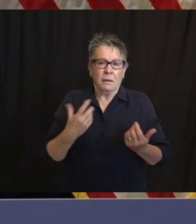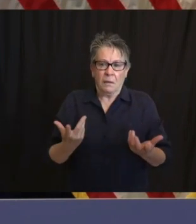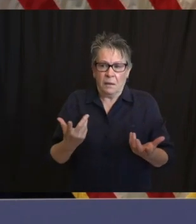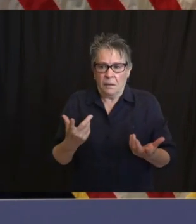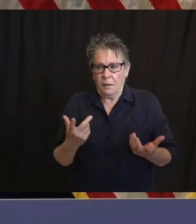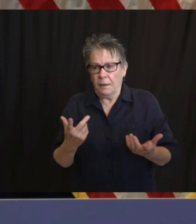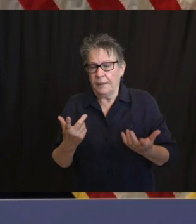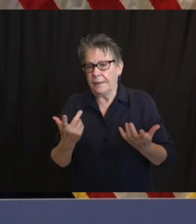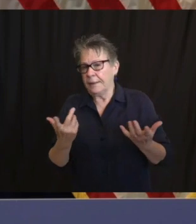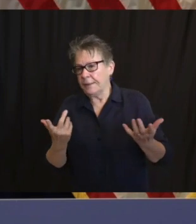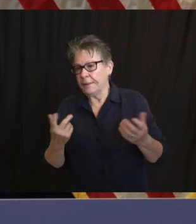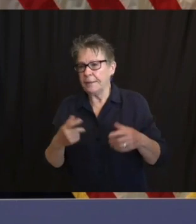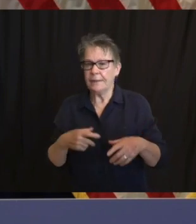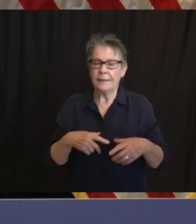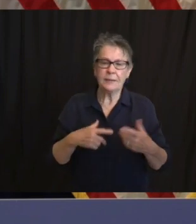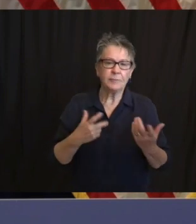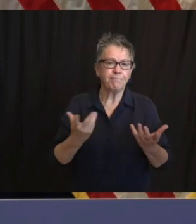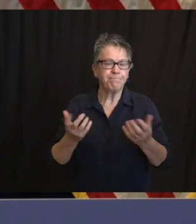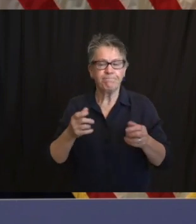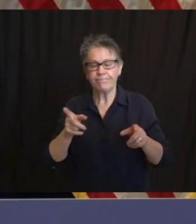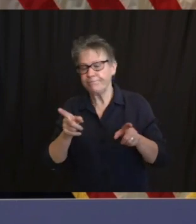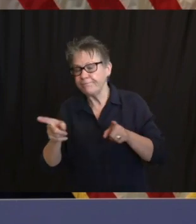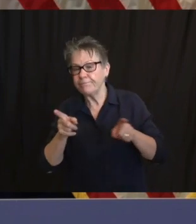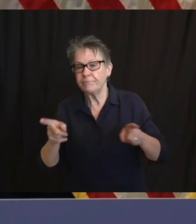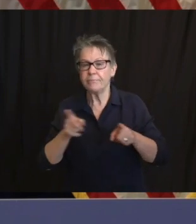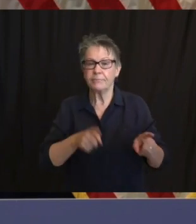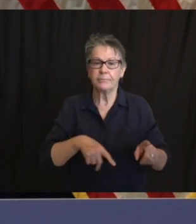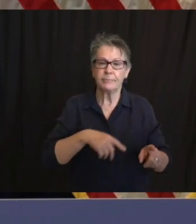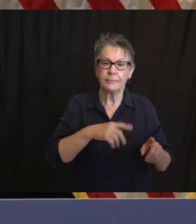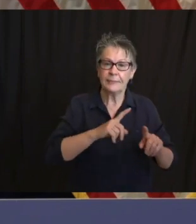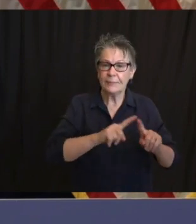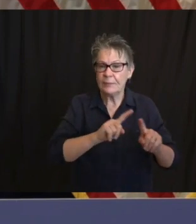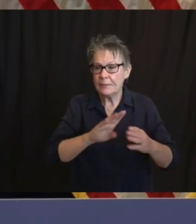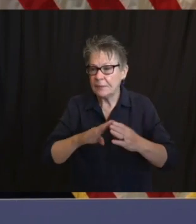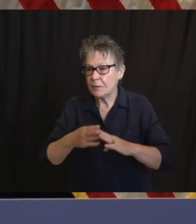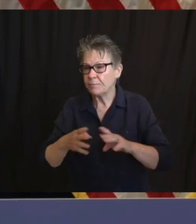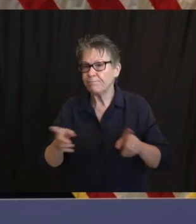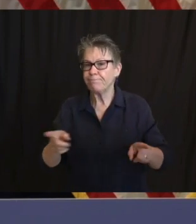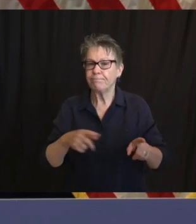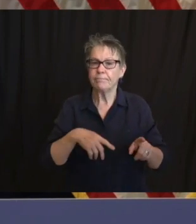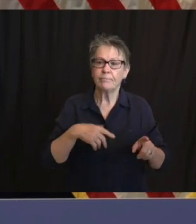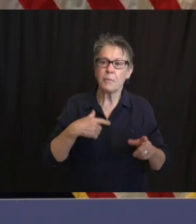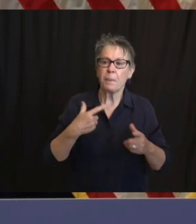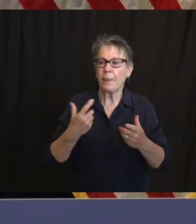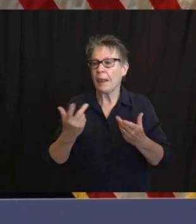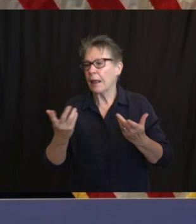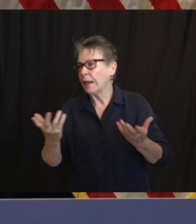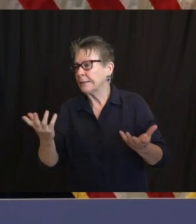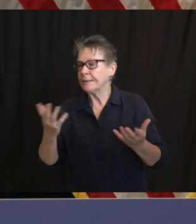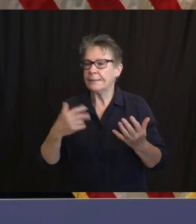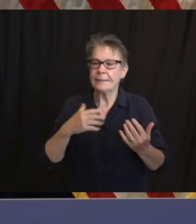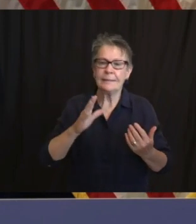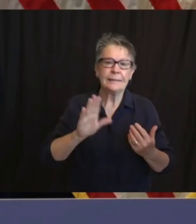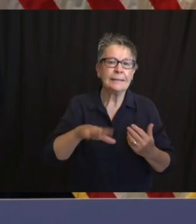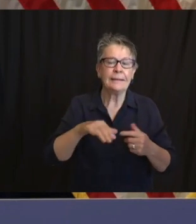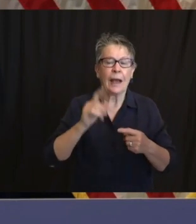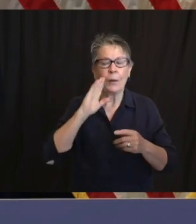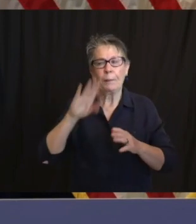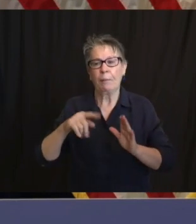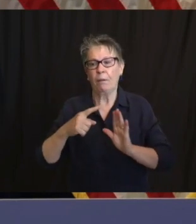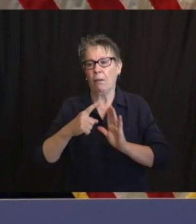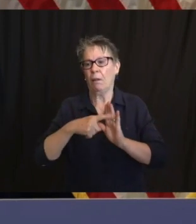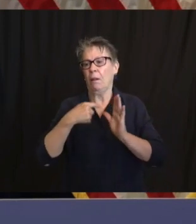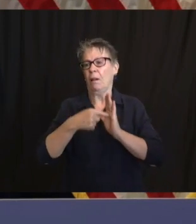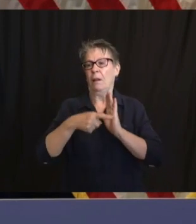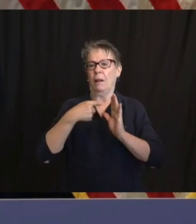it's one thing to protest, and I don't want to make light of this and I'll probably get lit up by everybody who owns a nail salon in the state, but it's